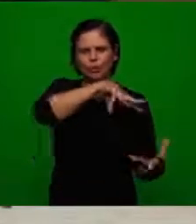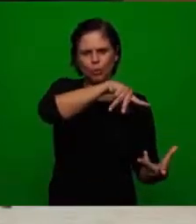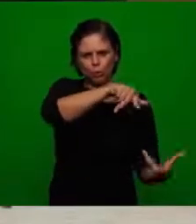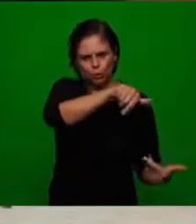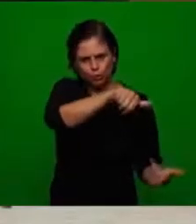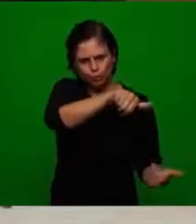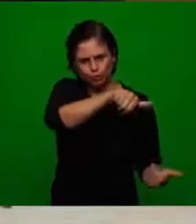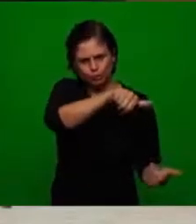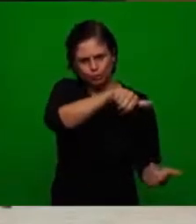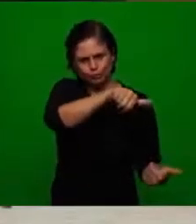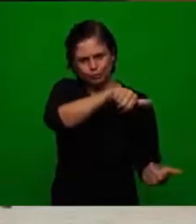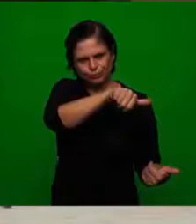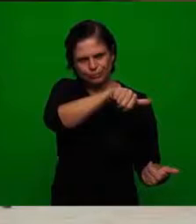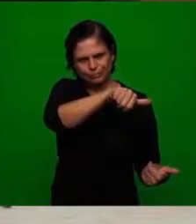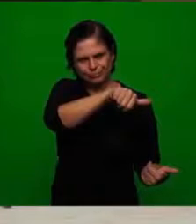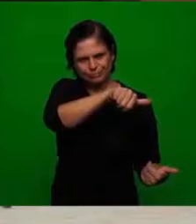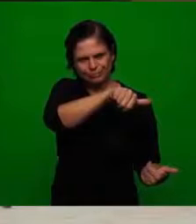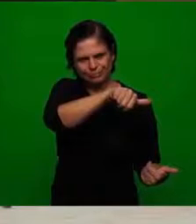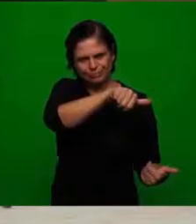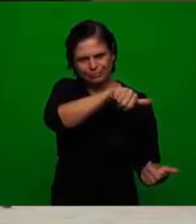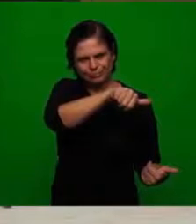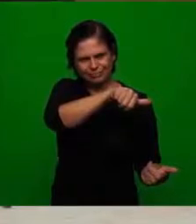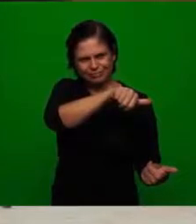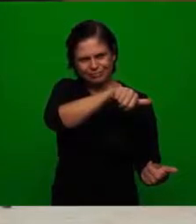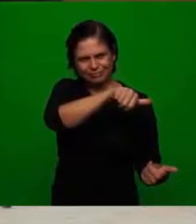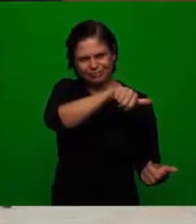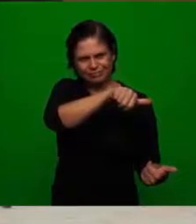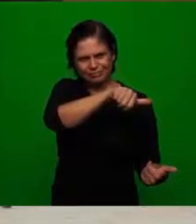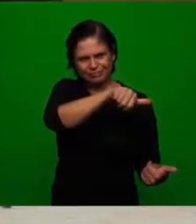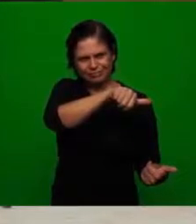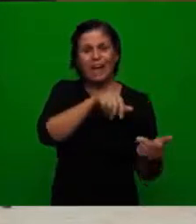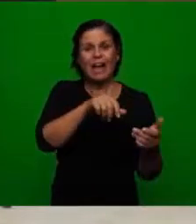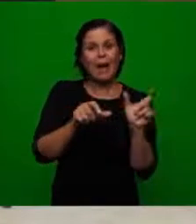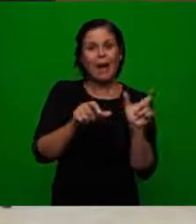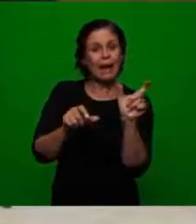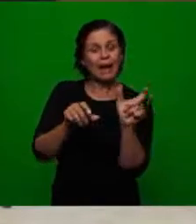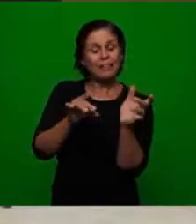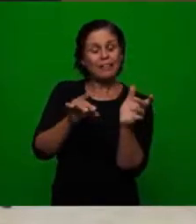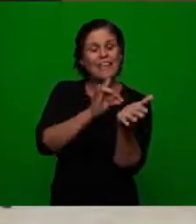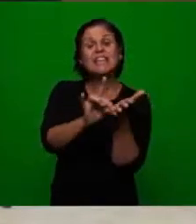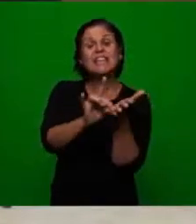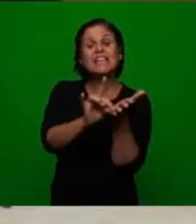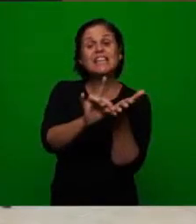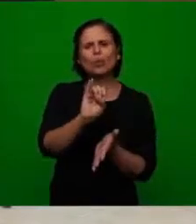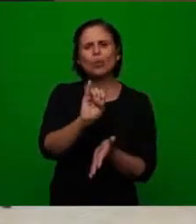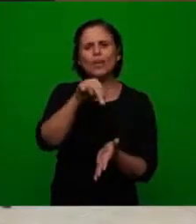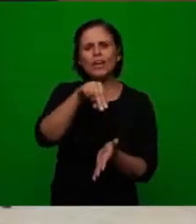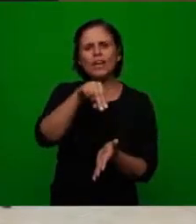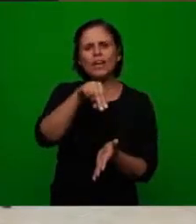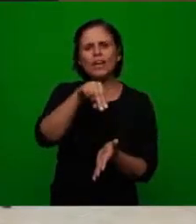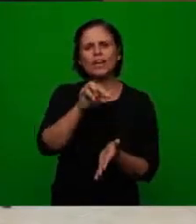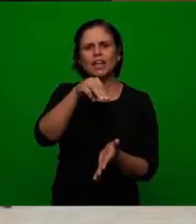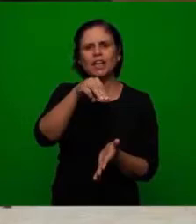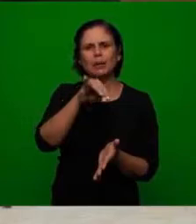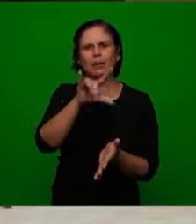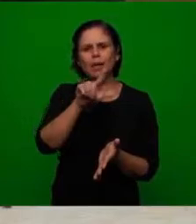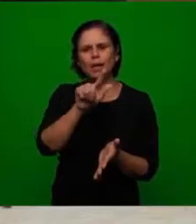world world this is one of the two words that compose